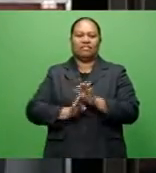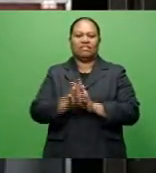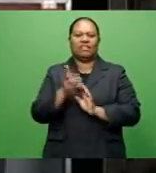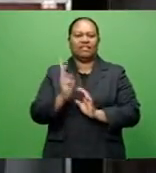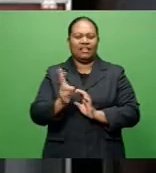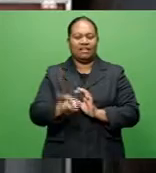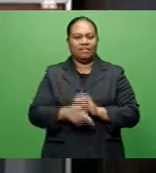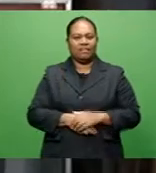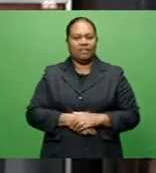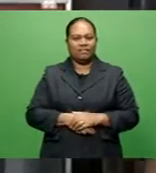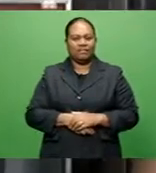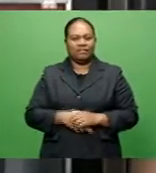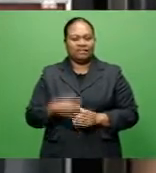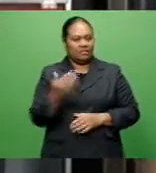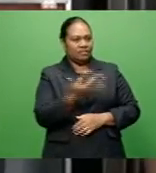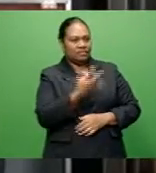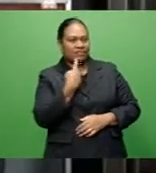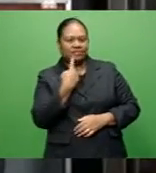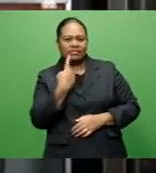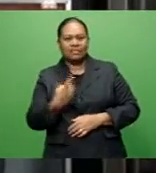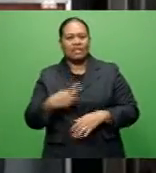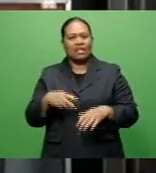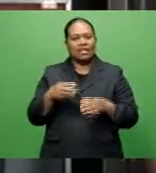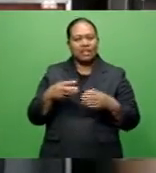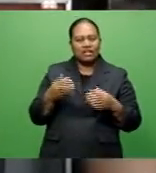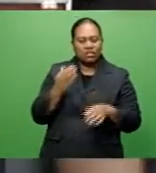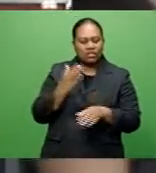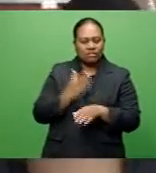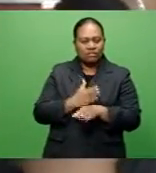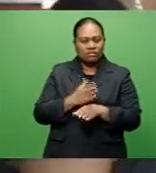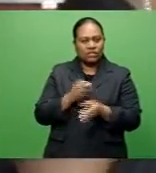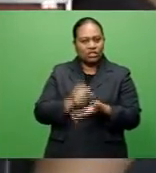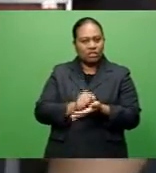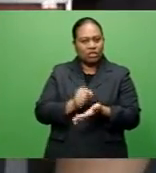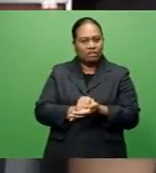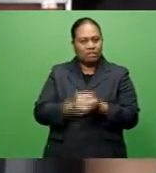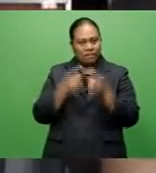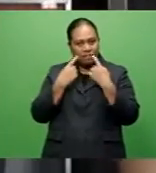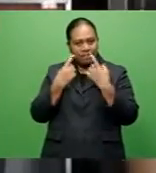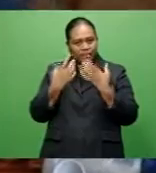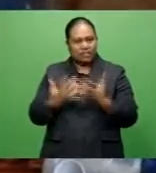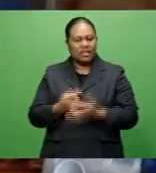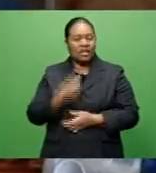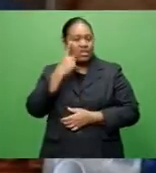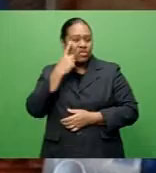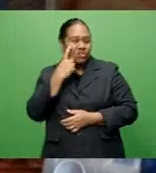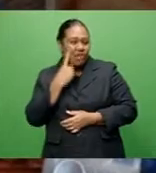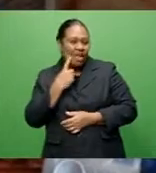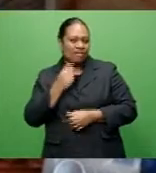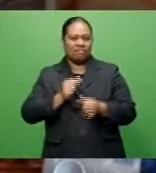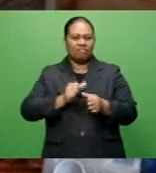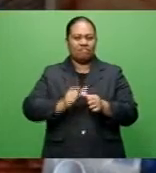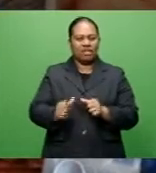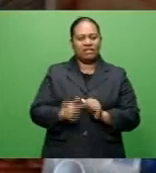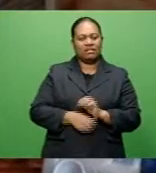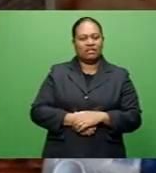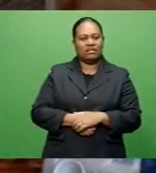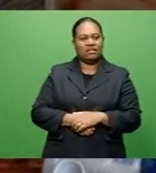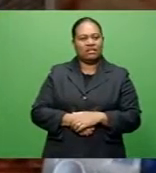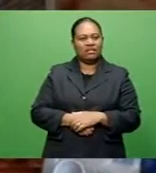best to clean the shop and we are trying our best to clean it by today and waiting for the